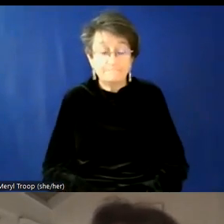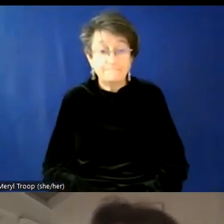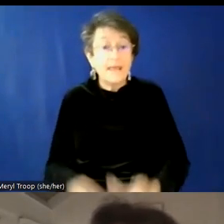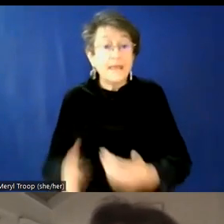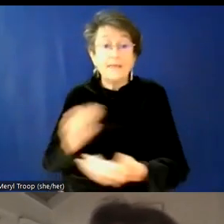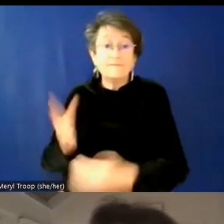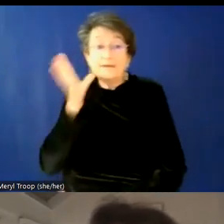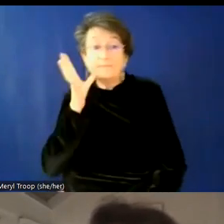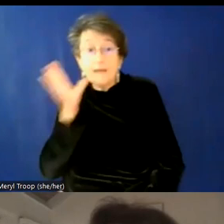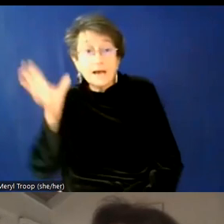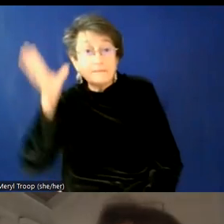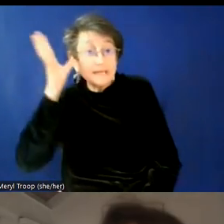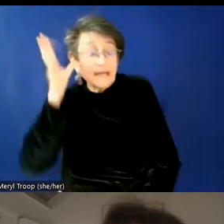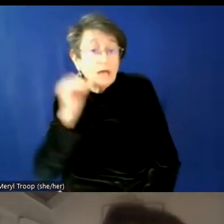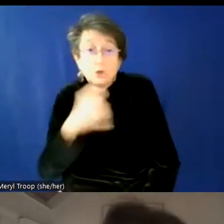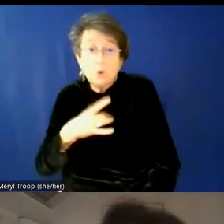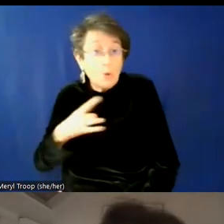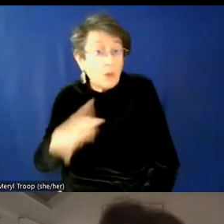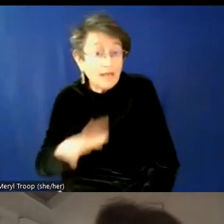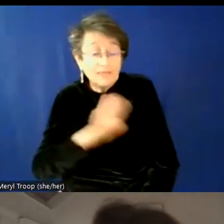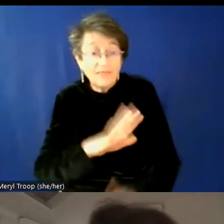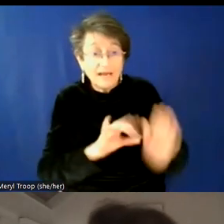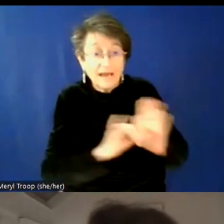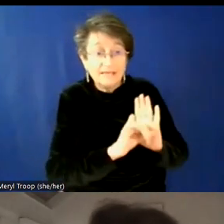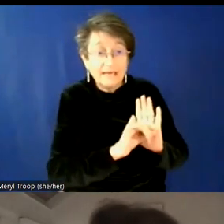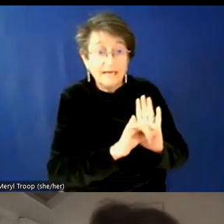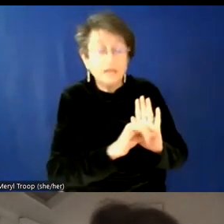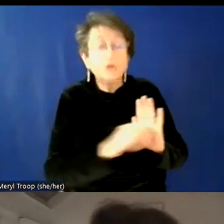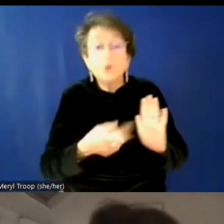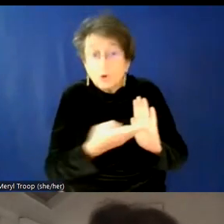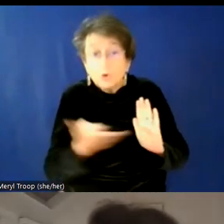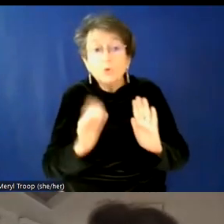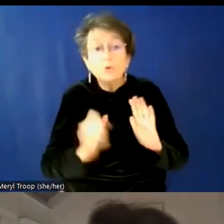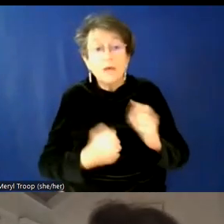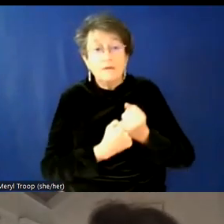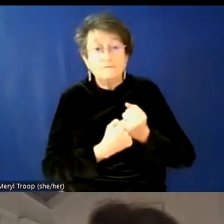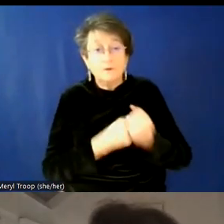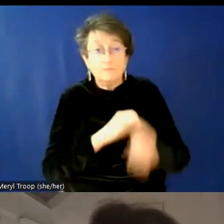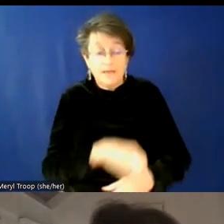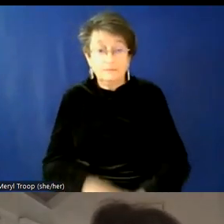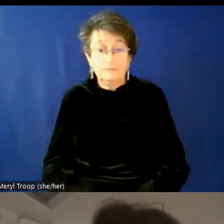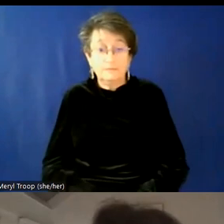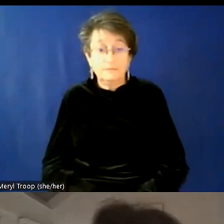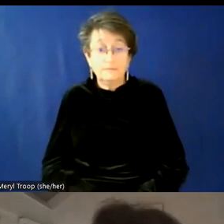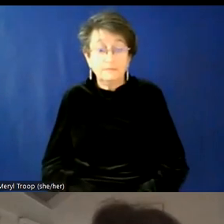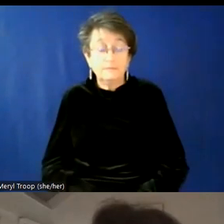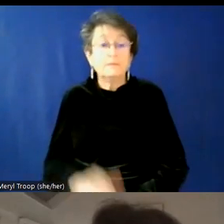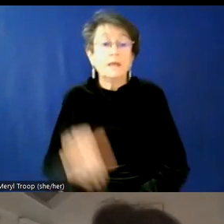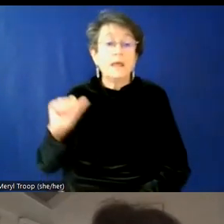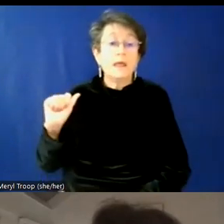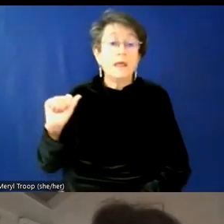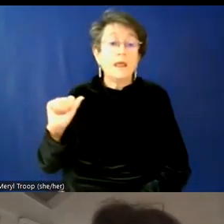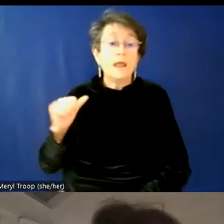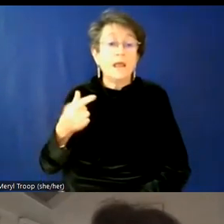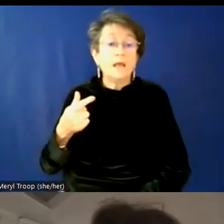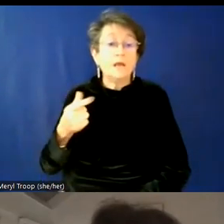don't like that identity. Um, and then secondly, you know, I think agency is another really important concern